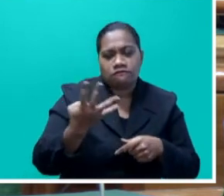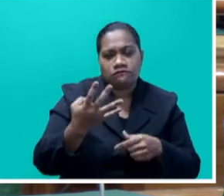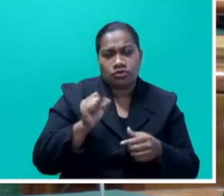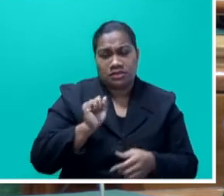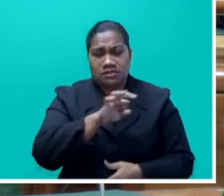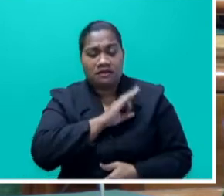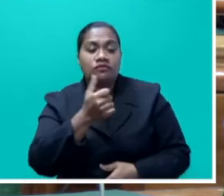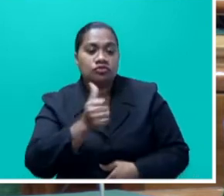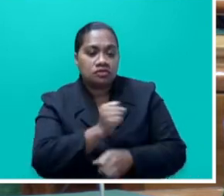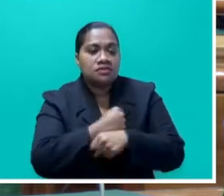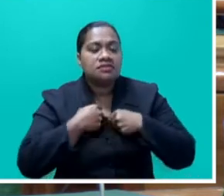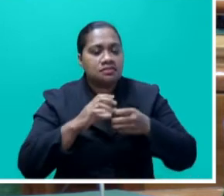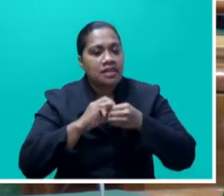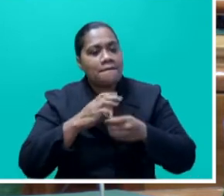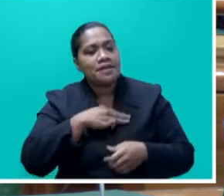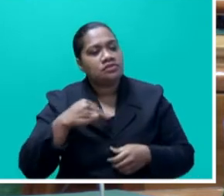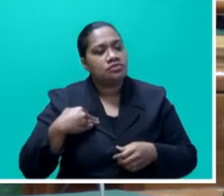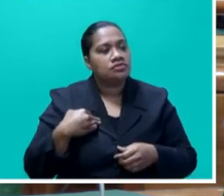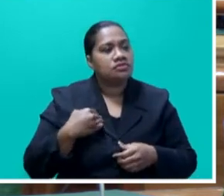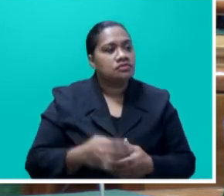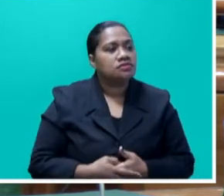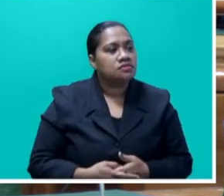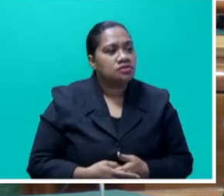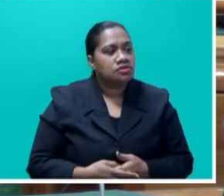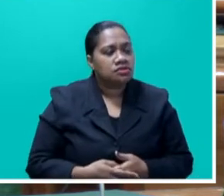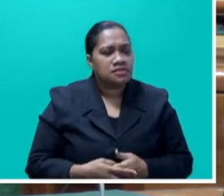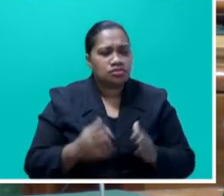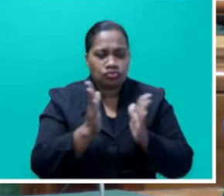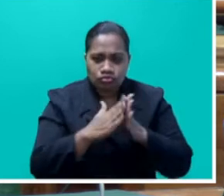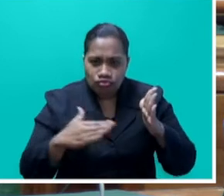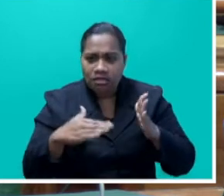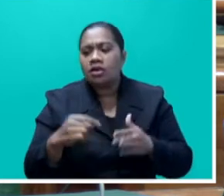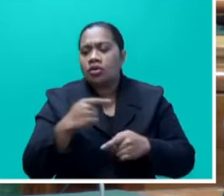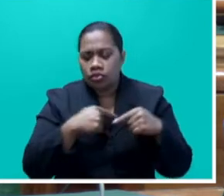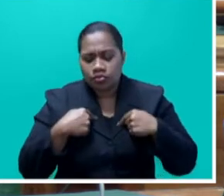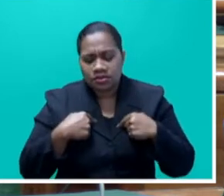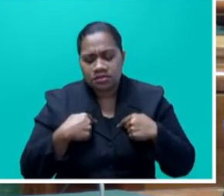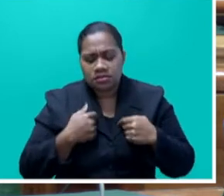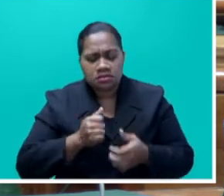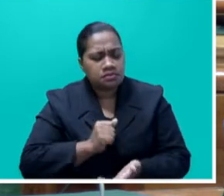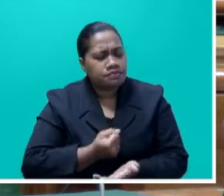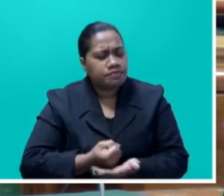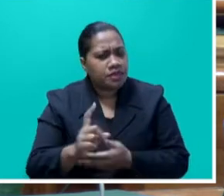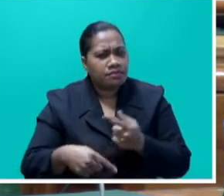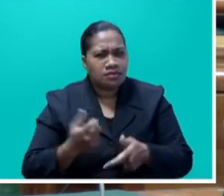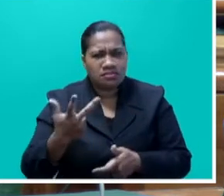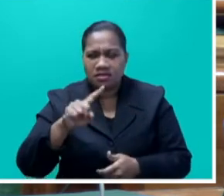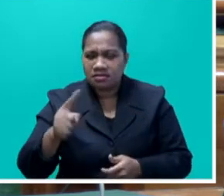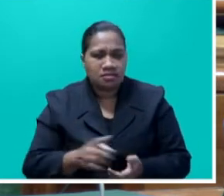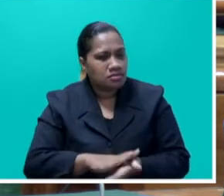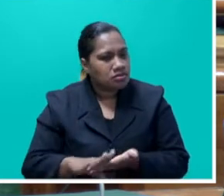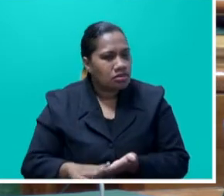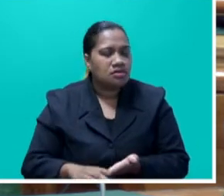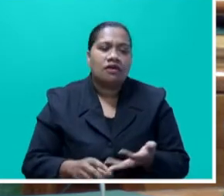utilized our own ministry's truck. We, trucks, we spent about $8,000, our own fuel and all